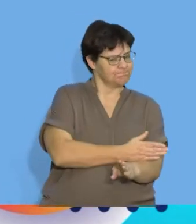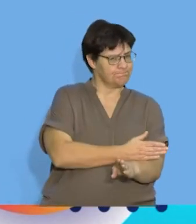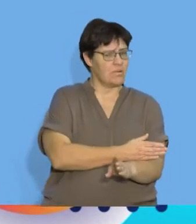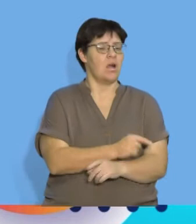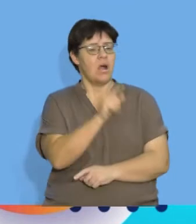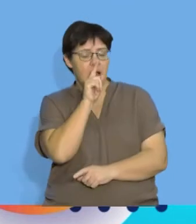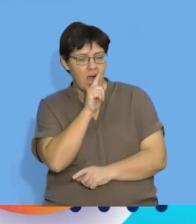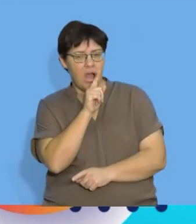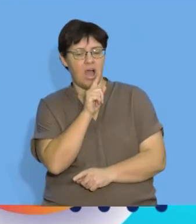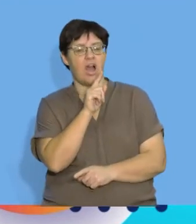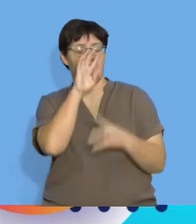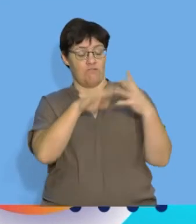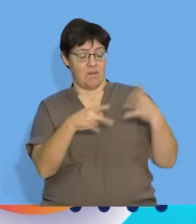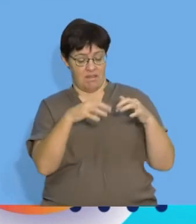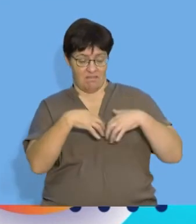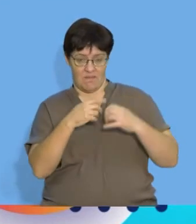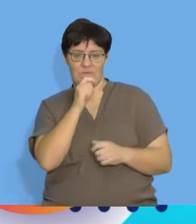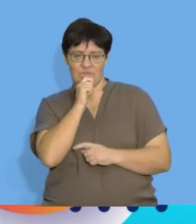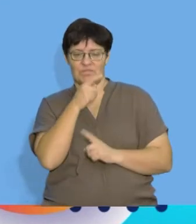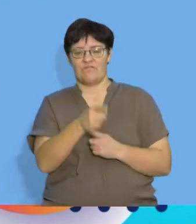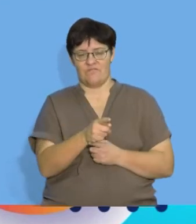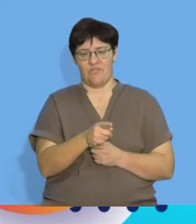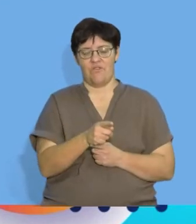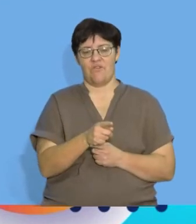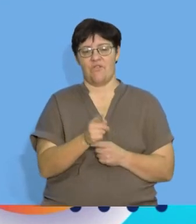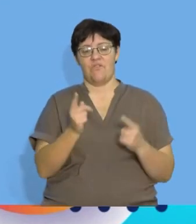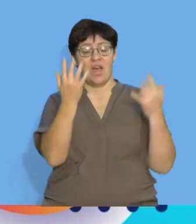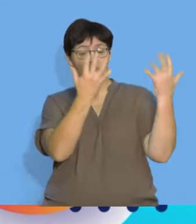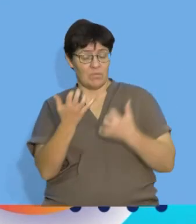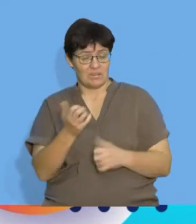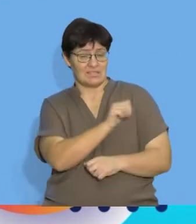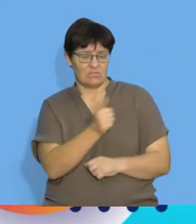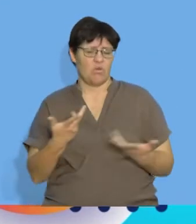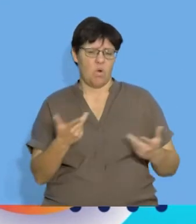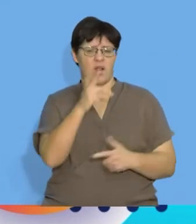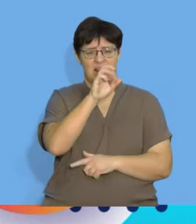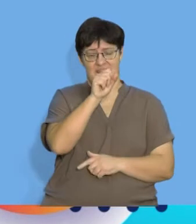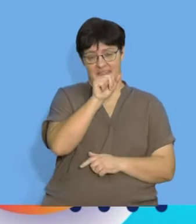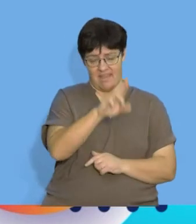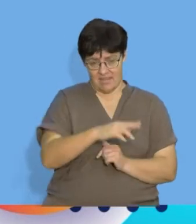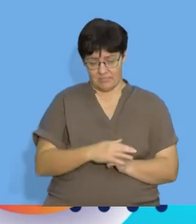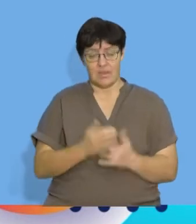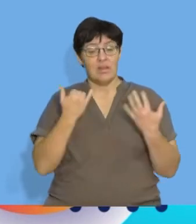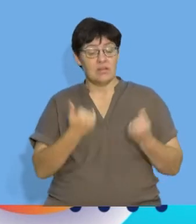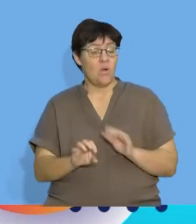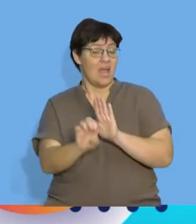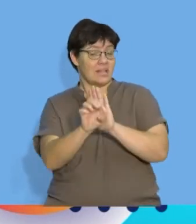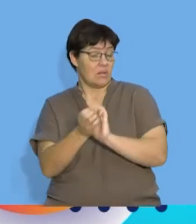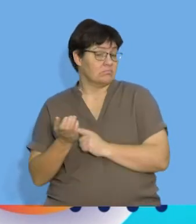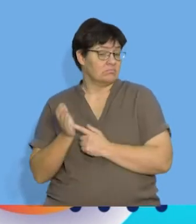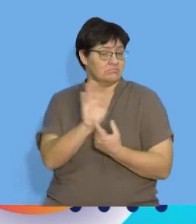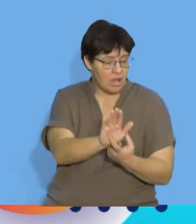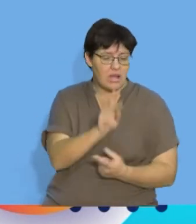formula formula that we use for arithmetic or linear sequences. But now we're going to be going into an example where we can